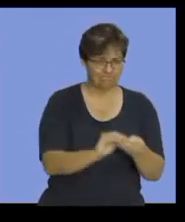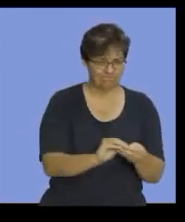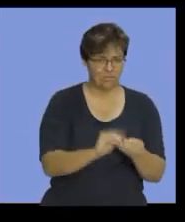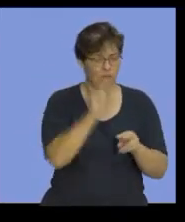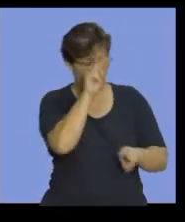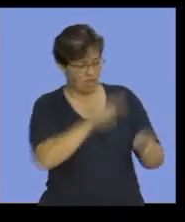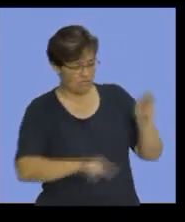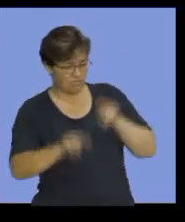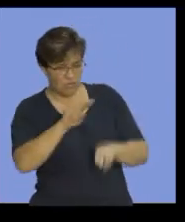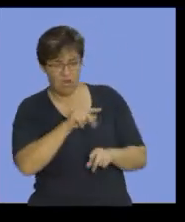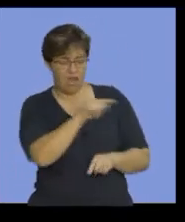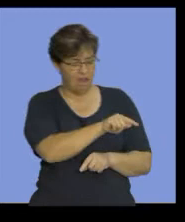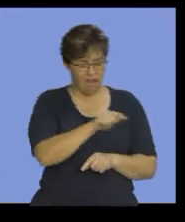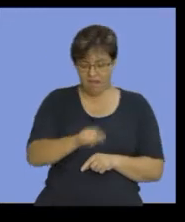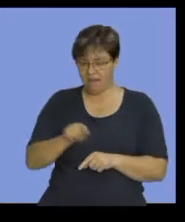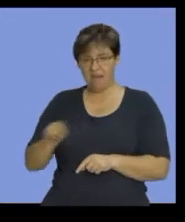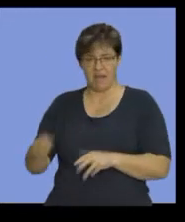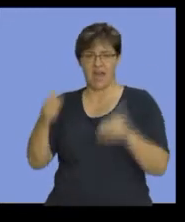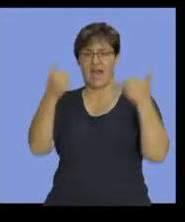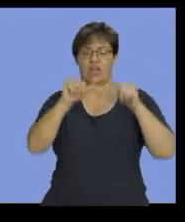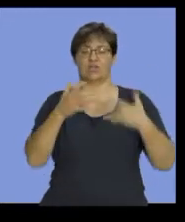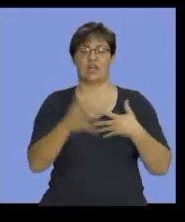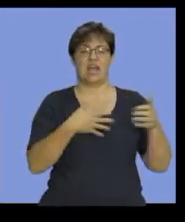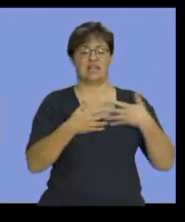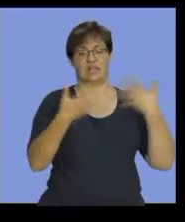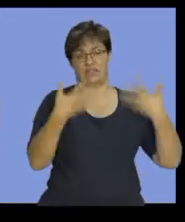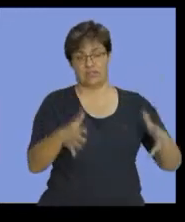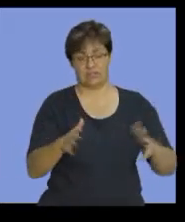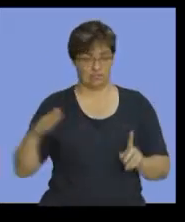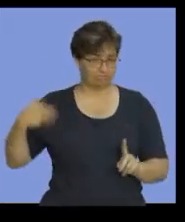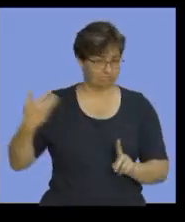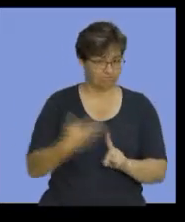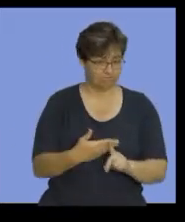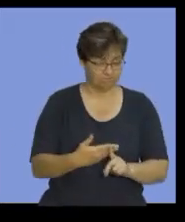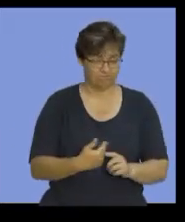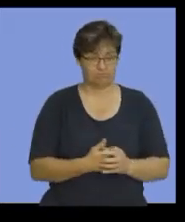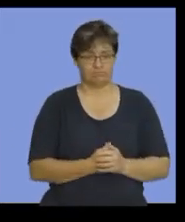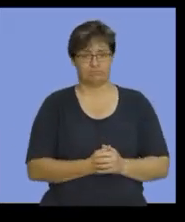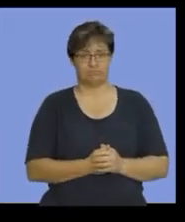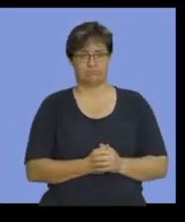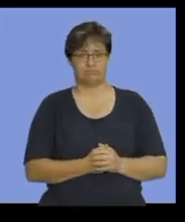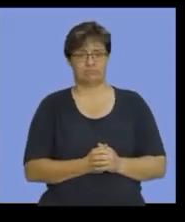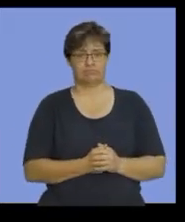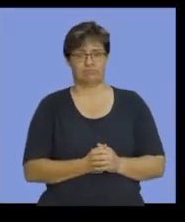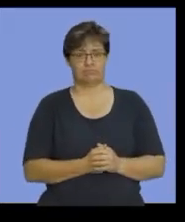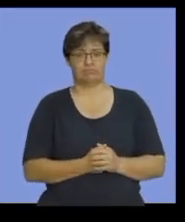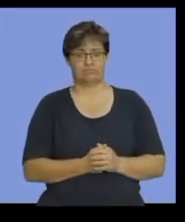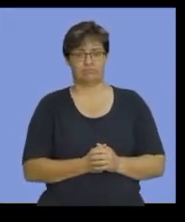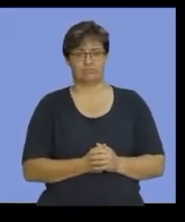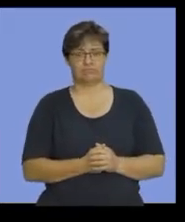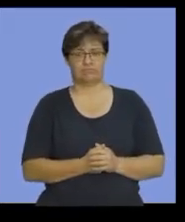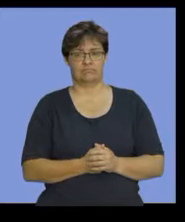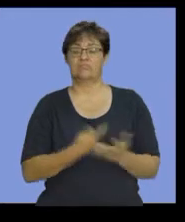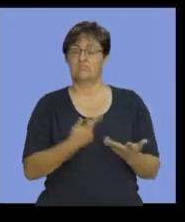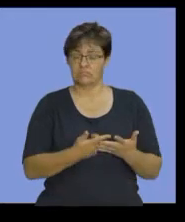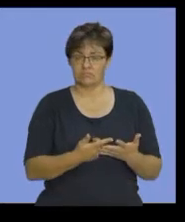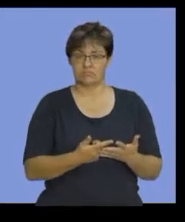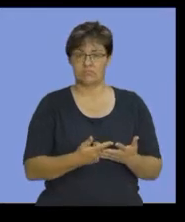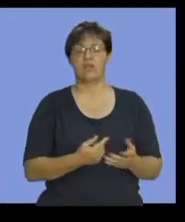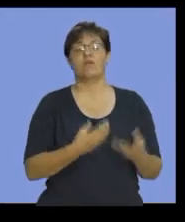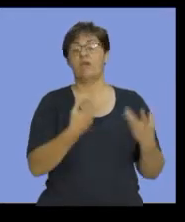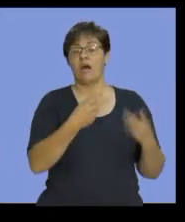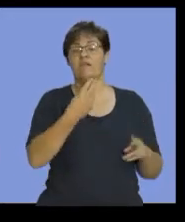review of all the accounts that we have been dealing with thus far. There we go. We said finally,